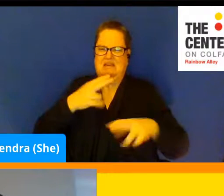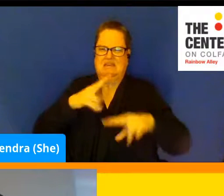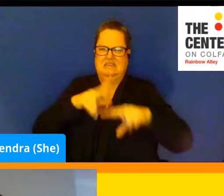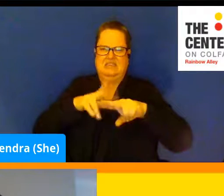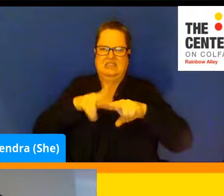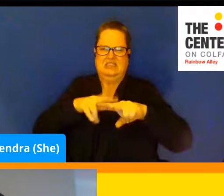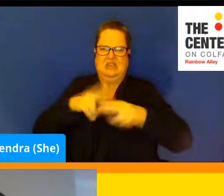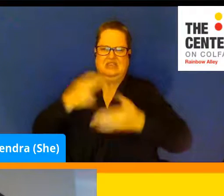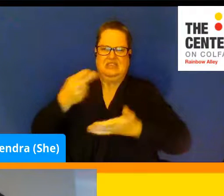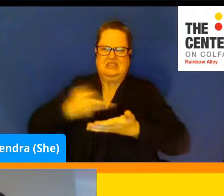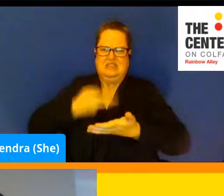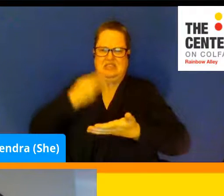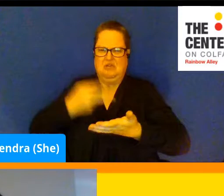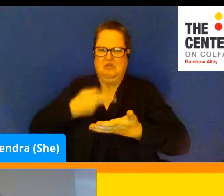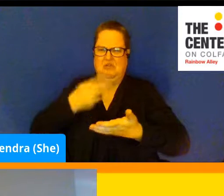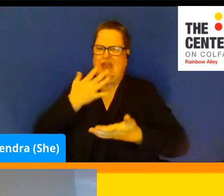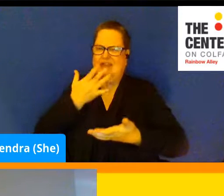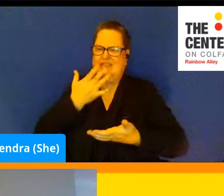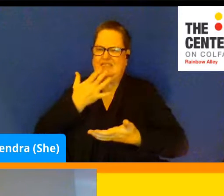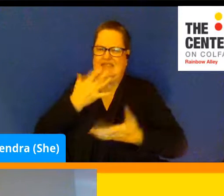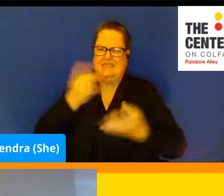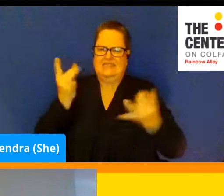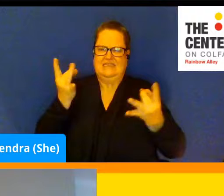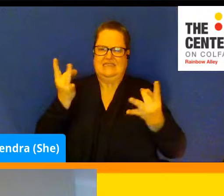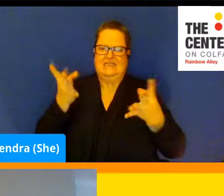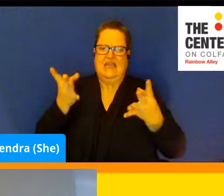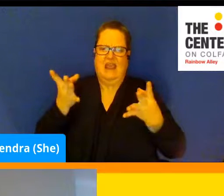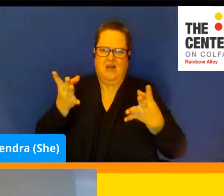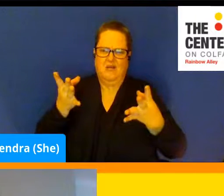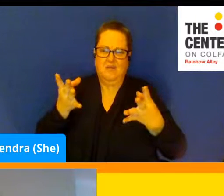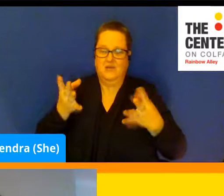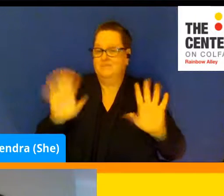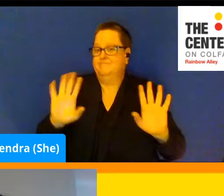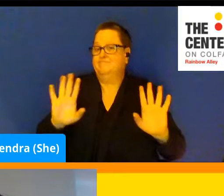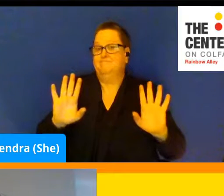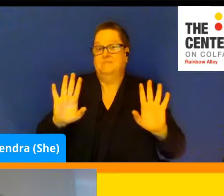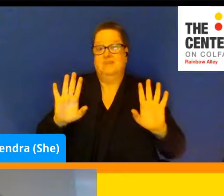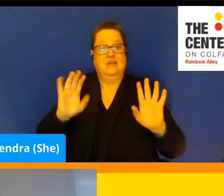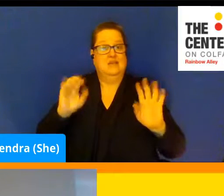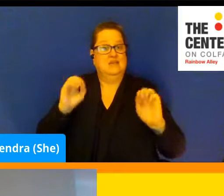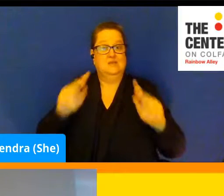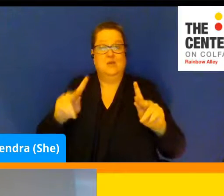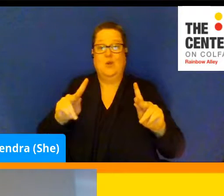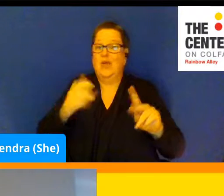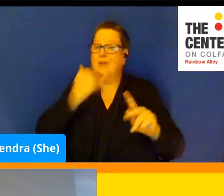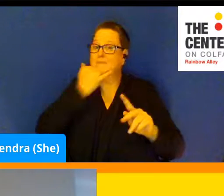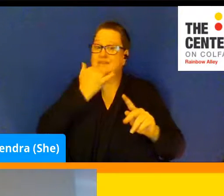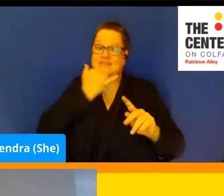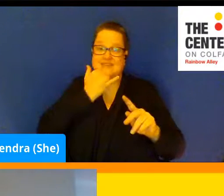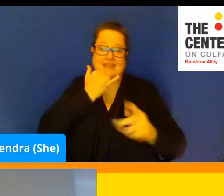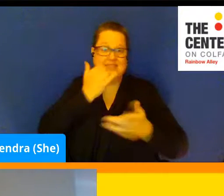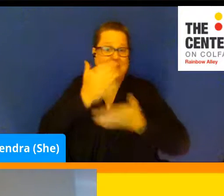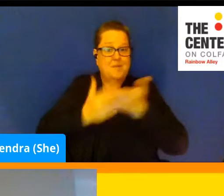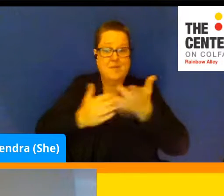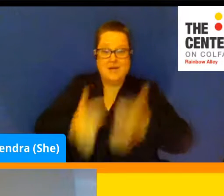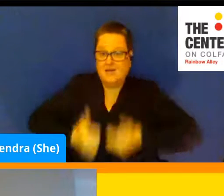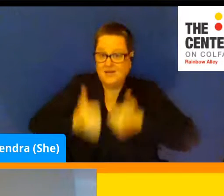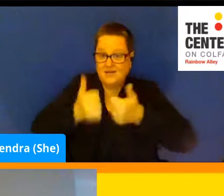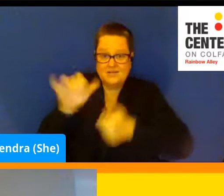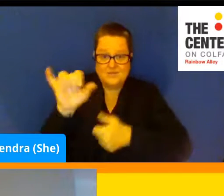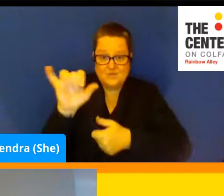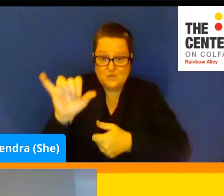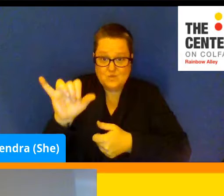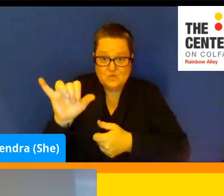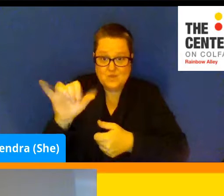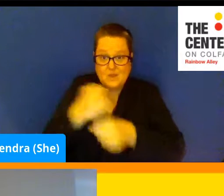tasted terrible, but that's okay. Mistakes are a part of it too. And making